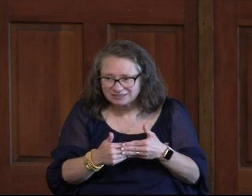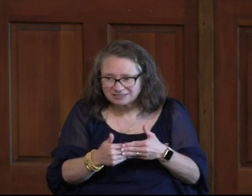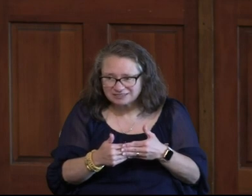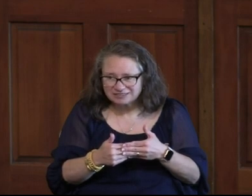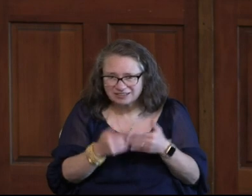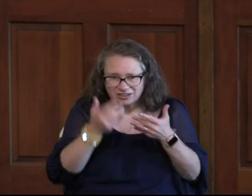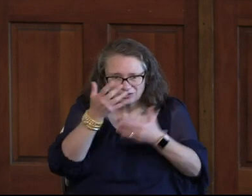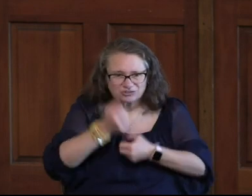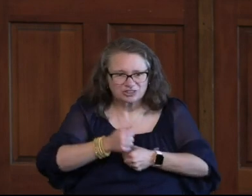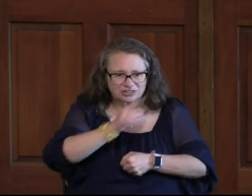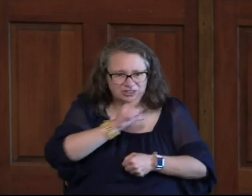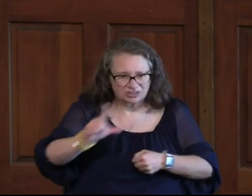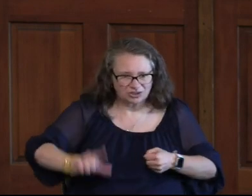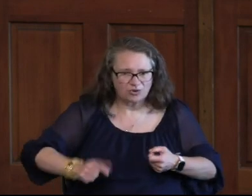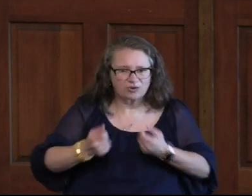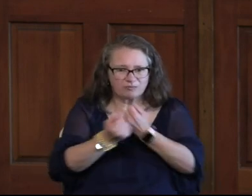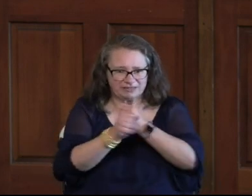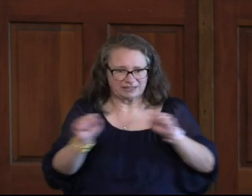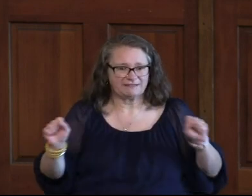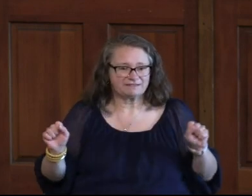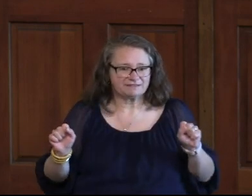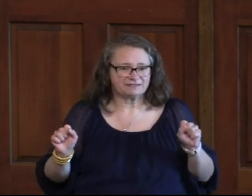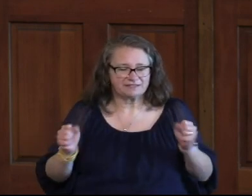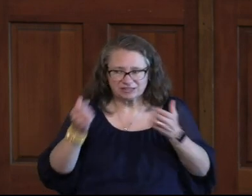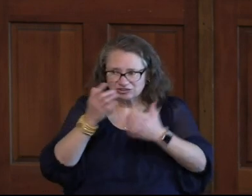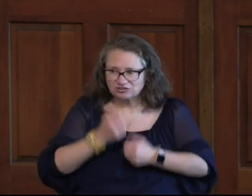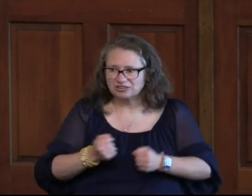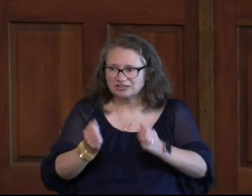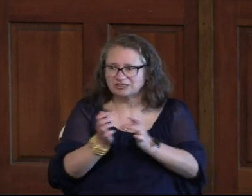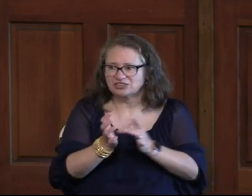Those Who Trust In The Lord Will Be Kept Safe Trust